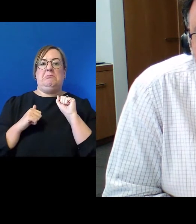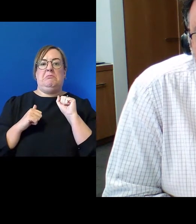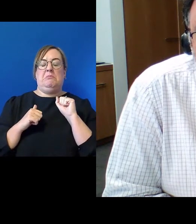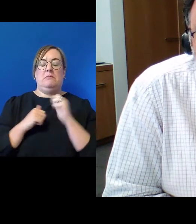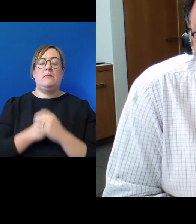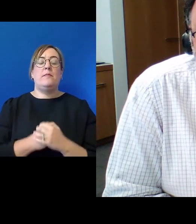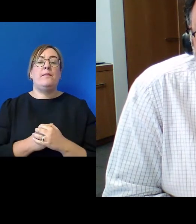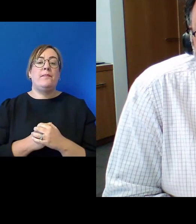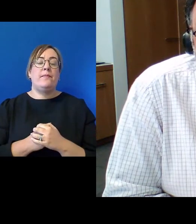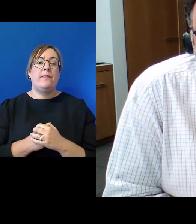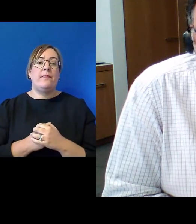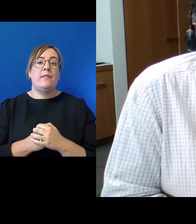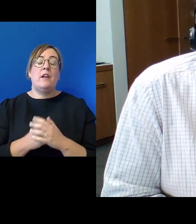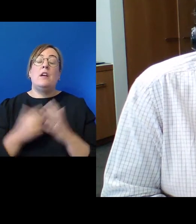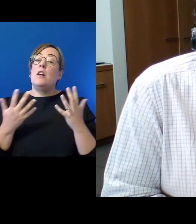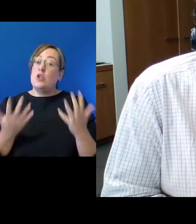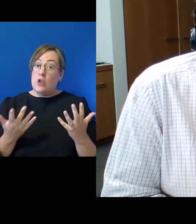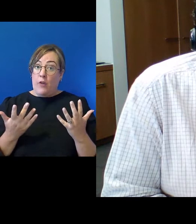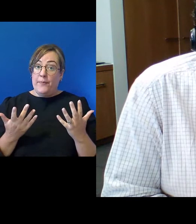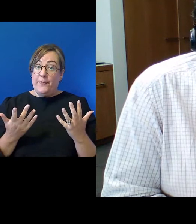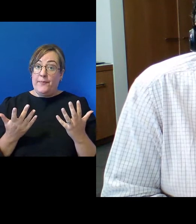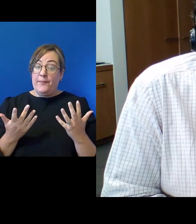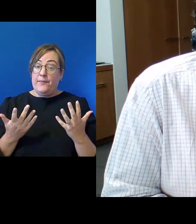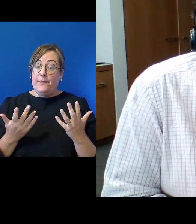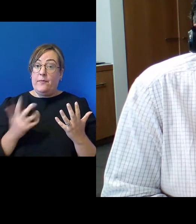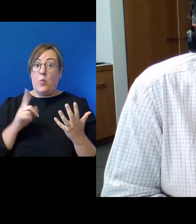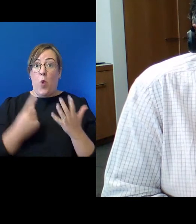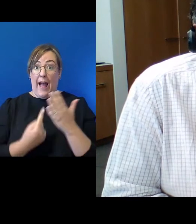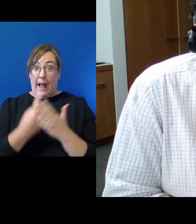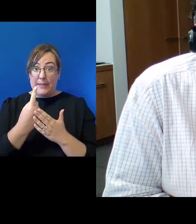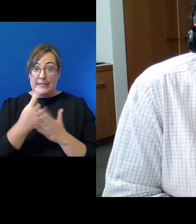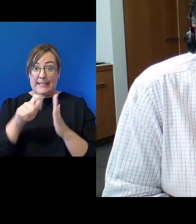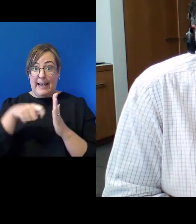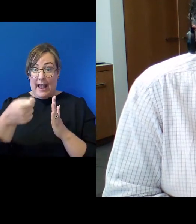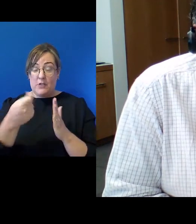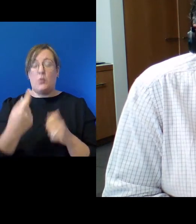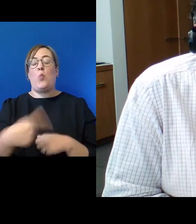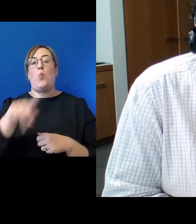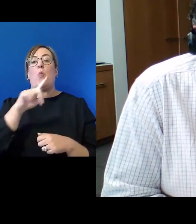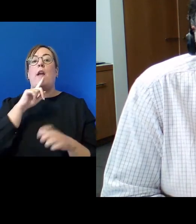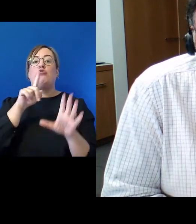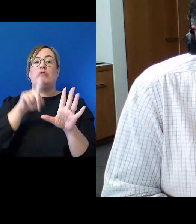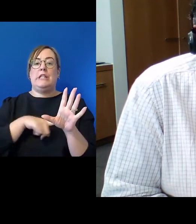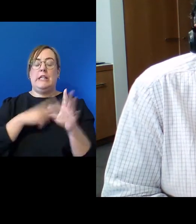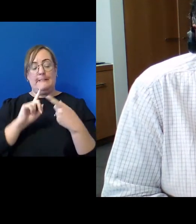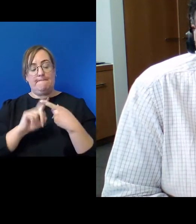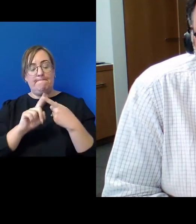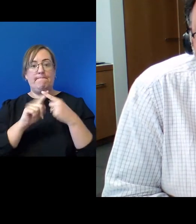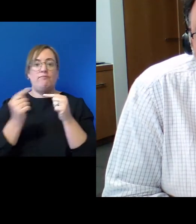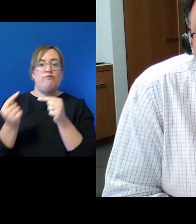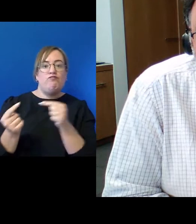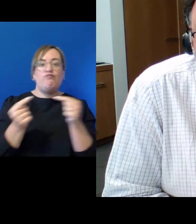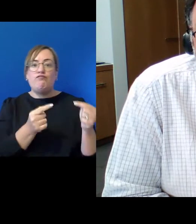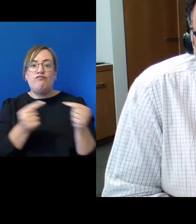Now, so what follows is 100 years of continuing conflict in some